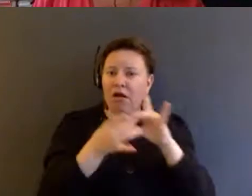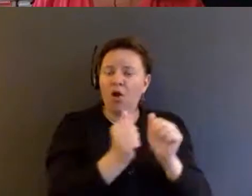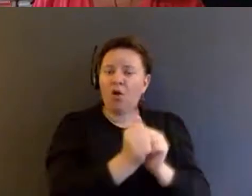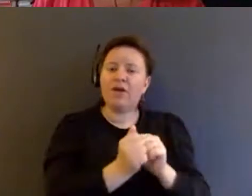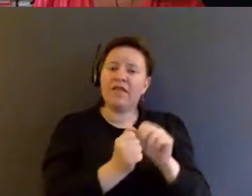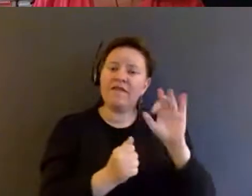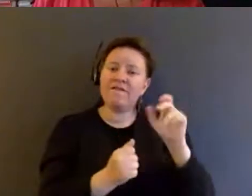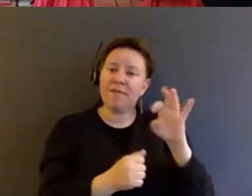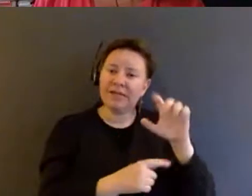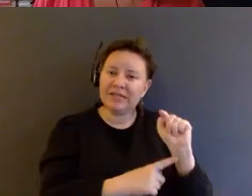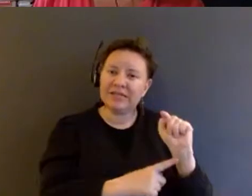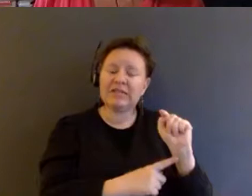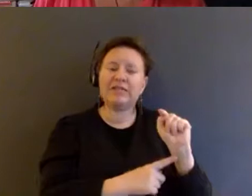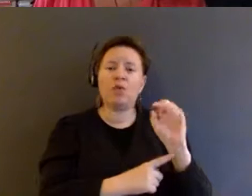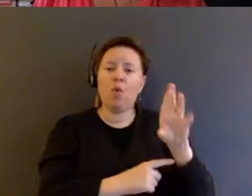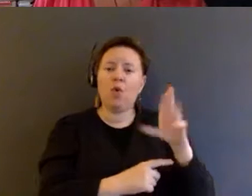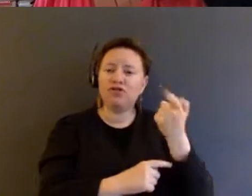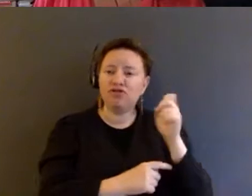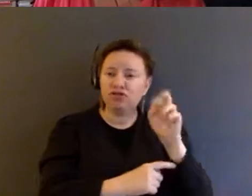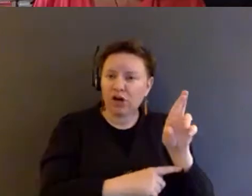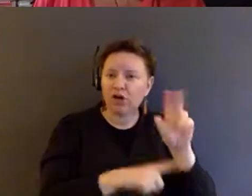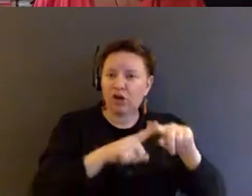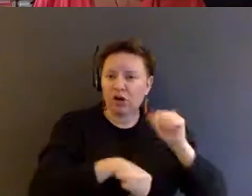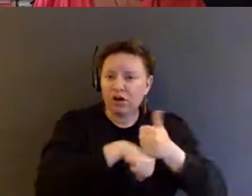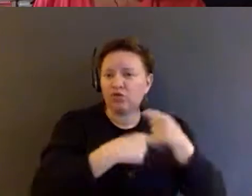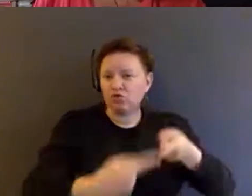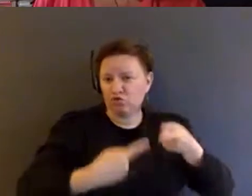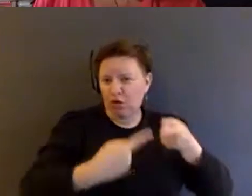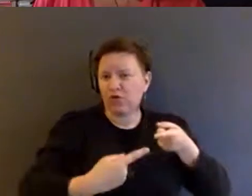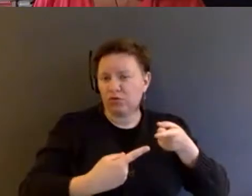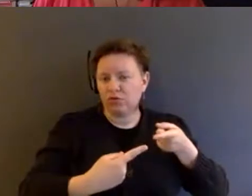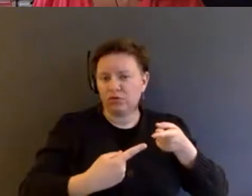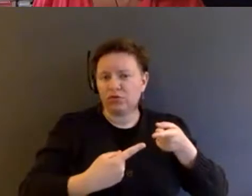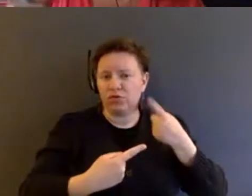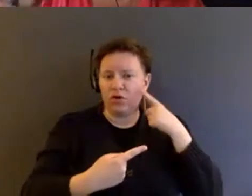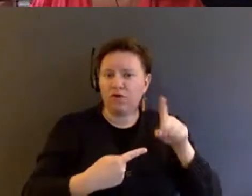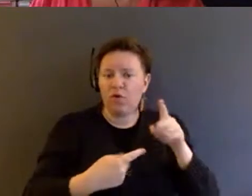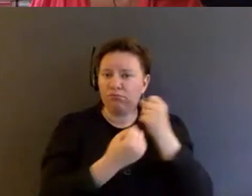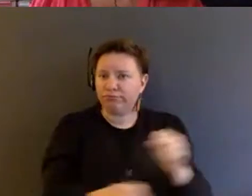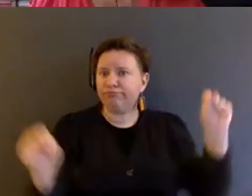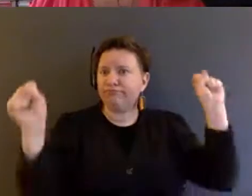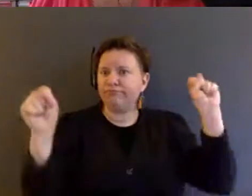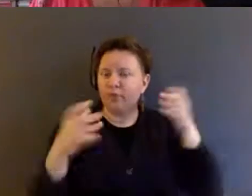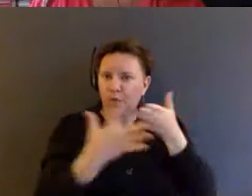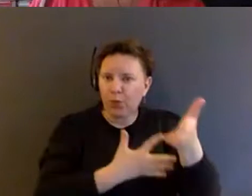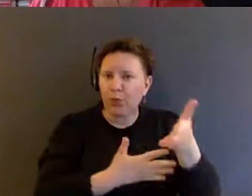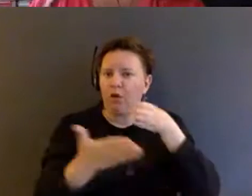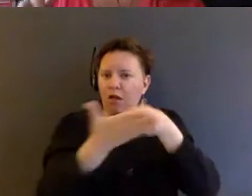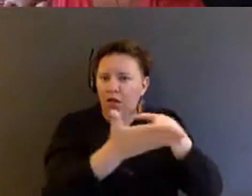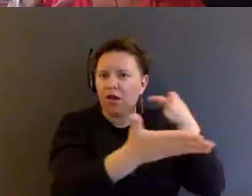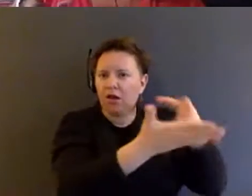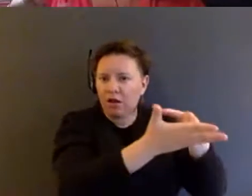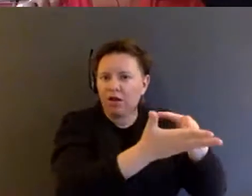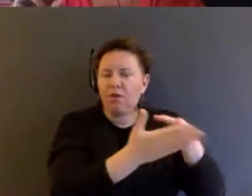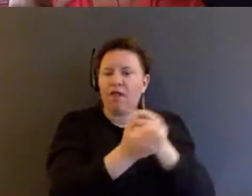or gender based, I should say, struggle for liberation through litigation, which has a lot to do